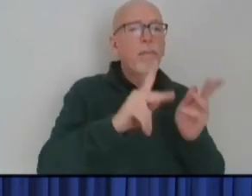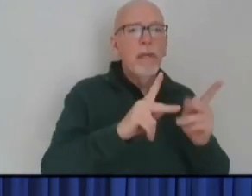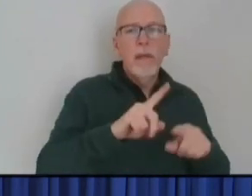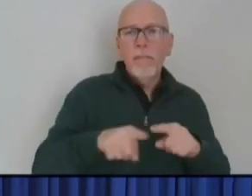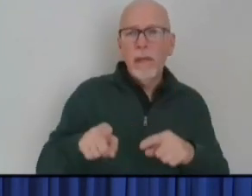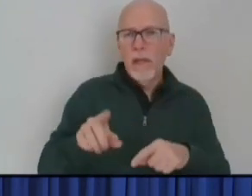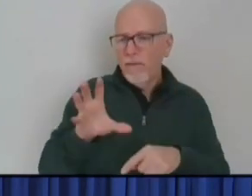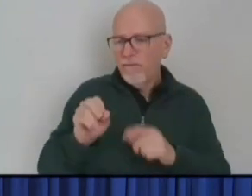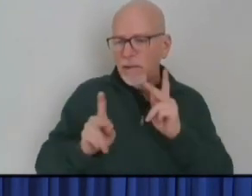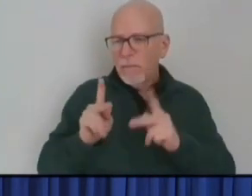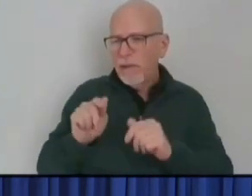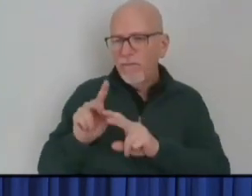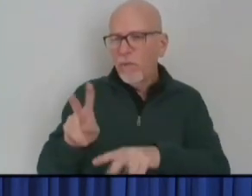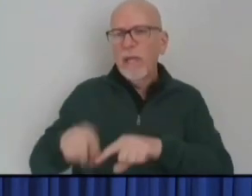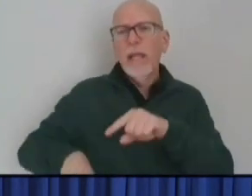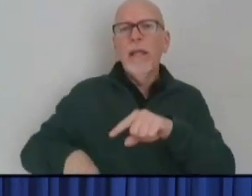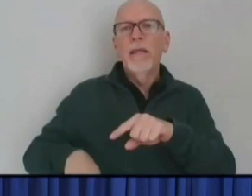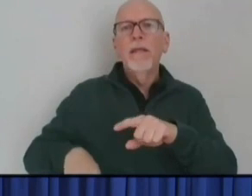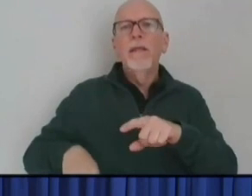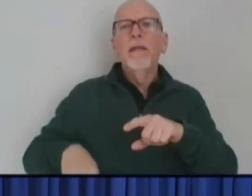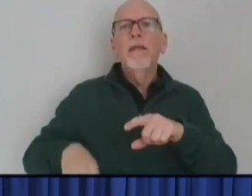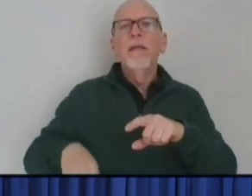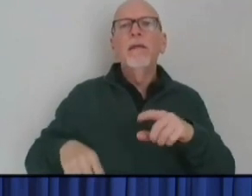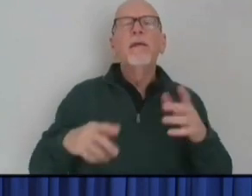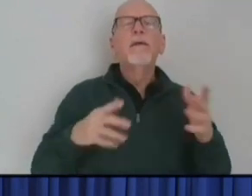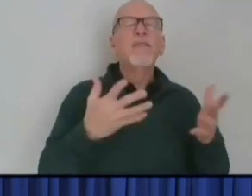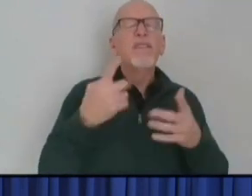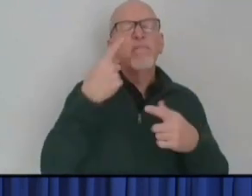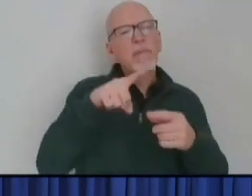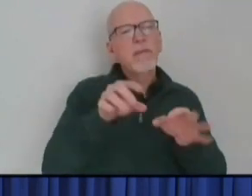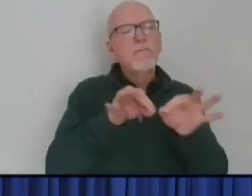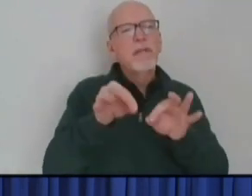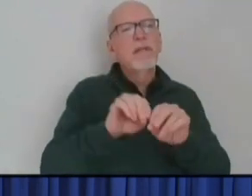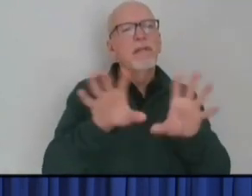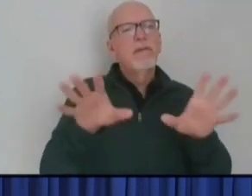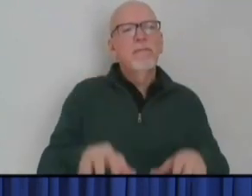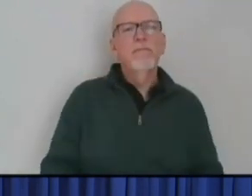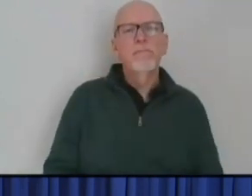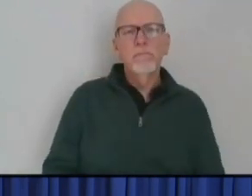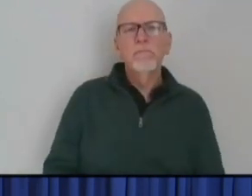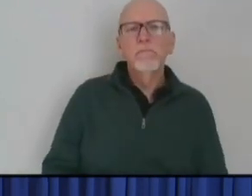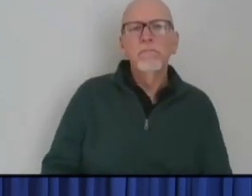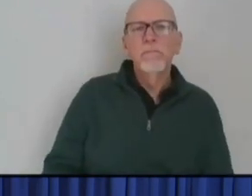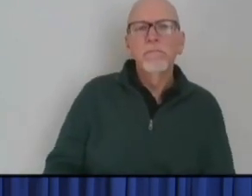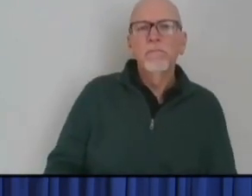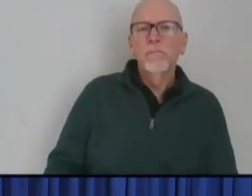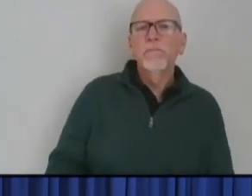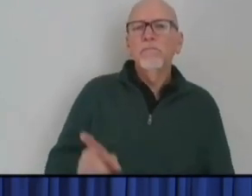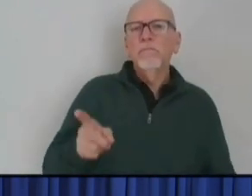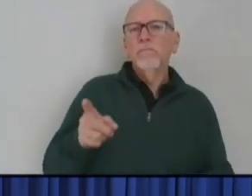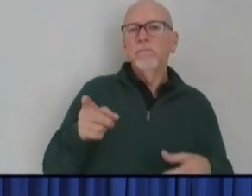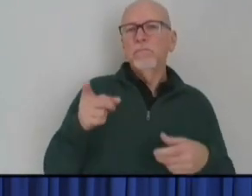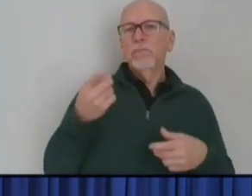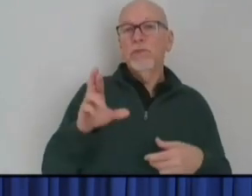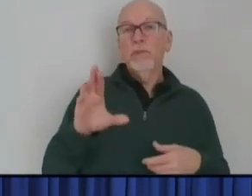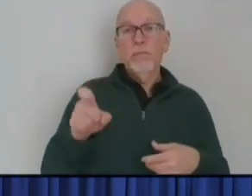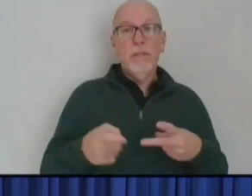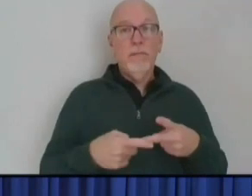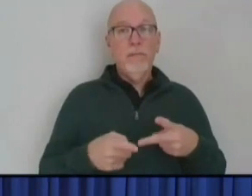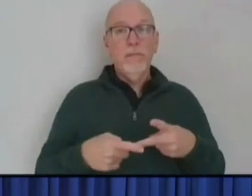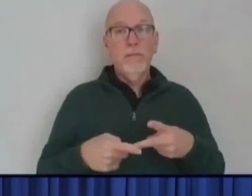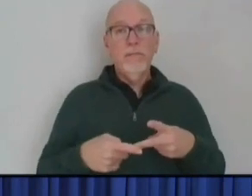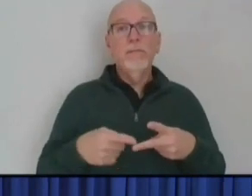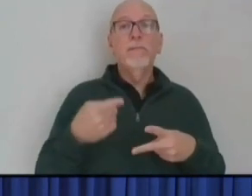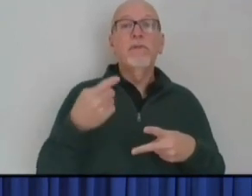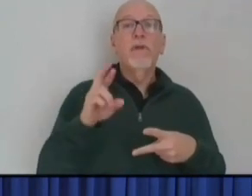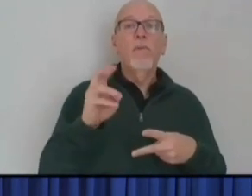50 people at a funeral. So, can you discuss those things, please? Yep. How about I take the second one and then, Lindsay, take the first